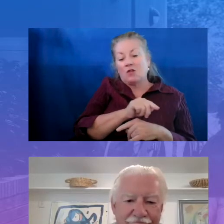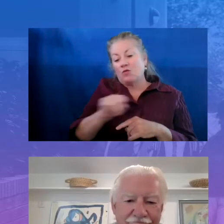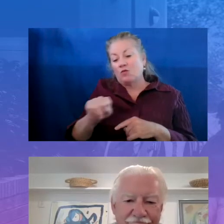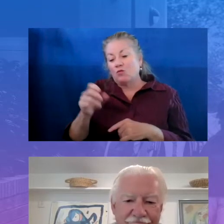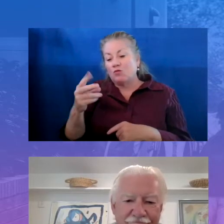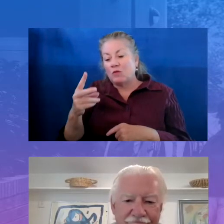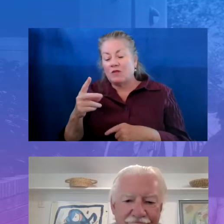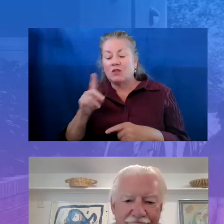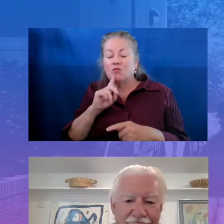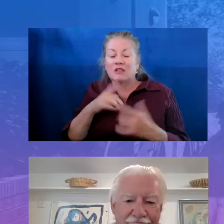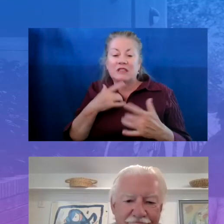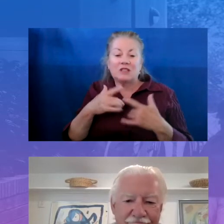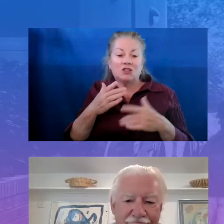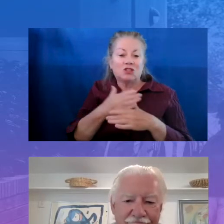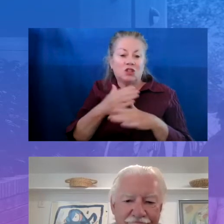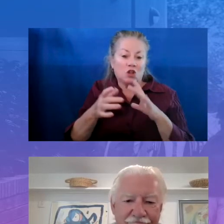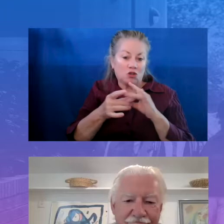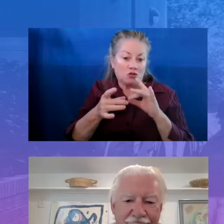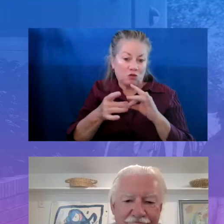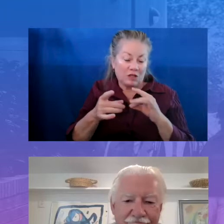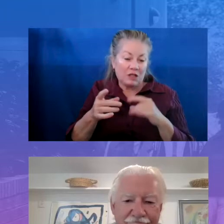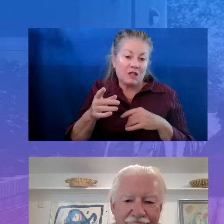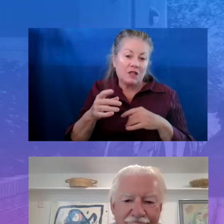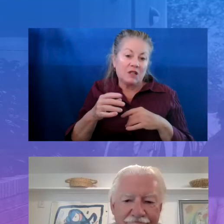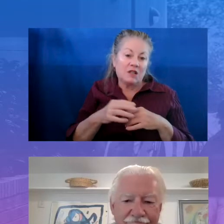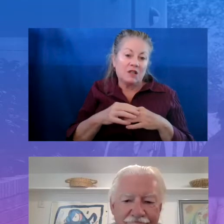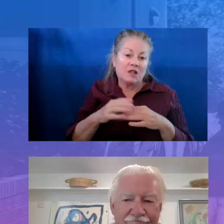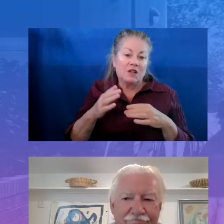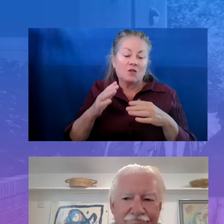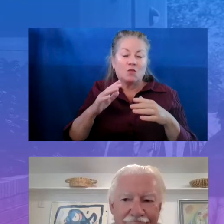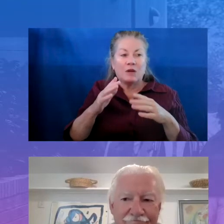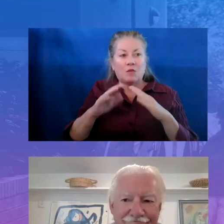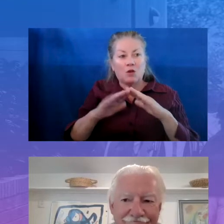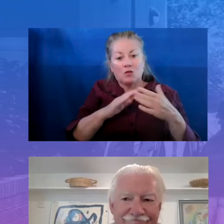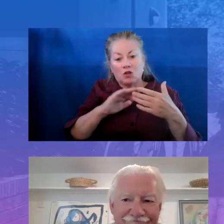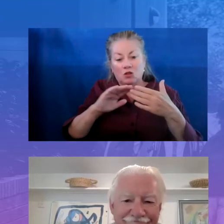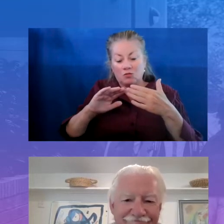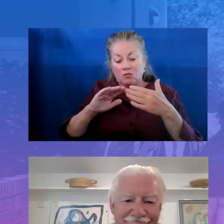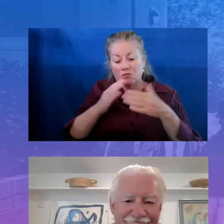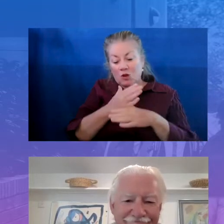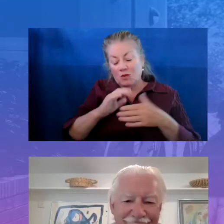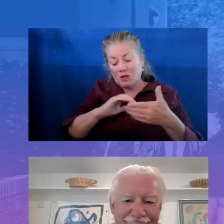partner with our community to provide learners opportunities in the summer and after school.